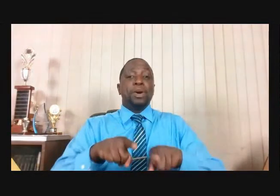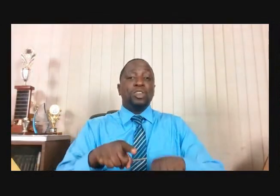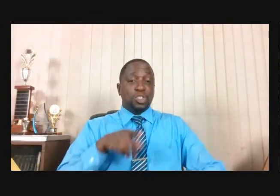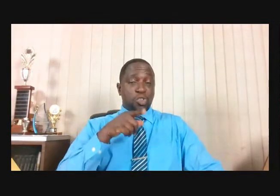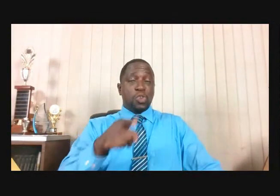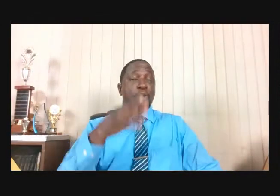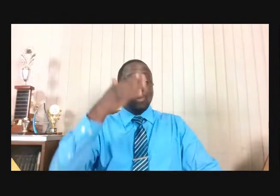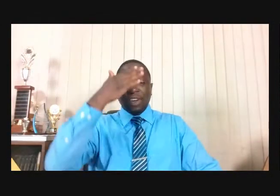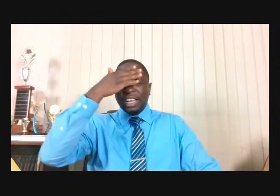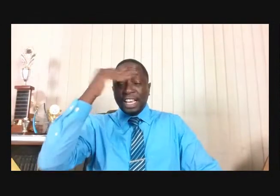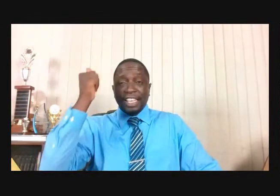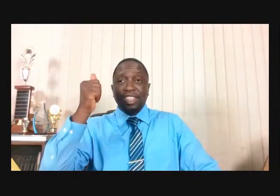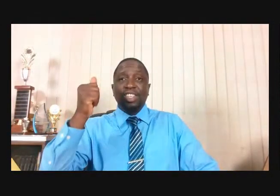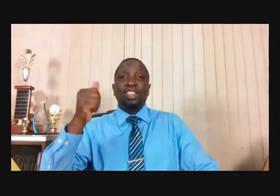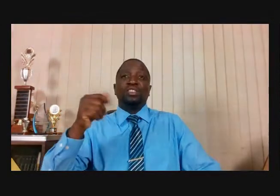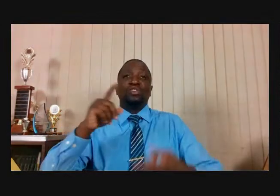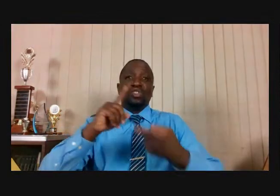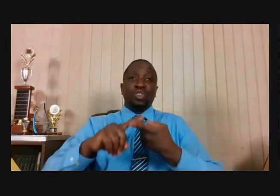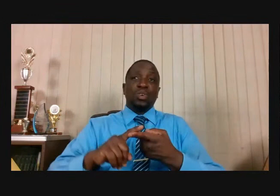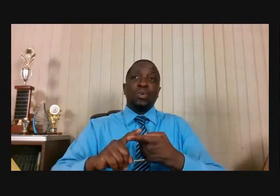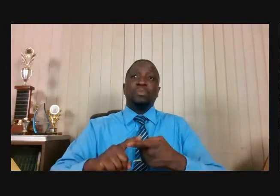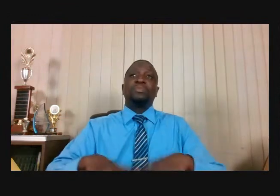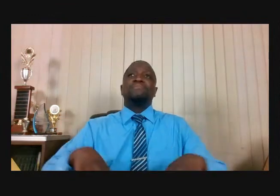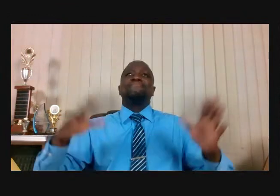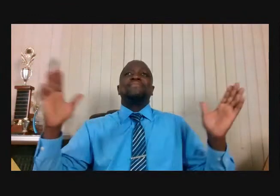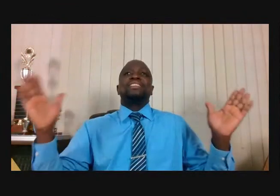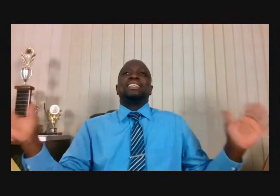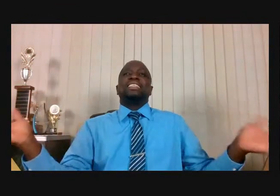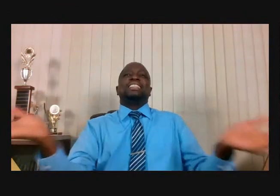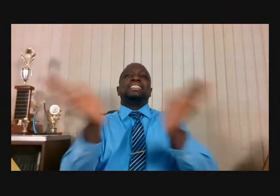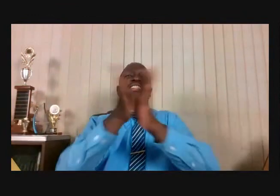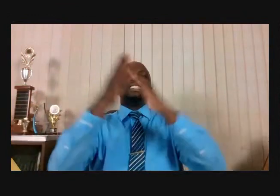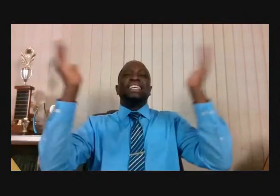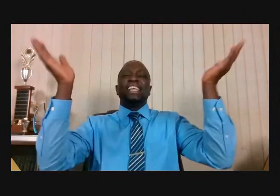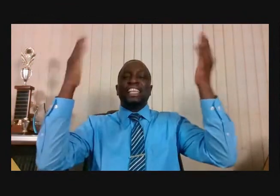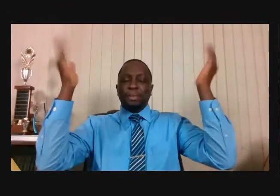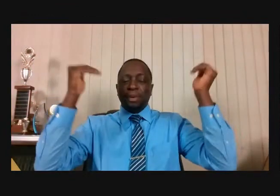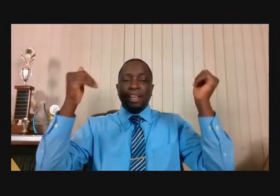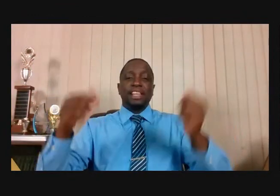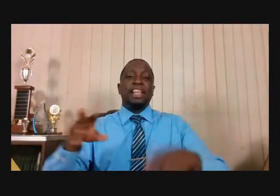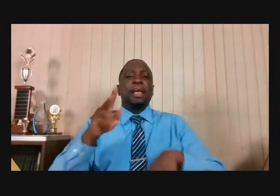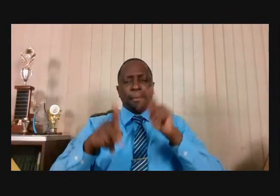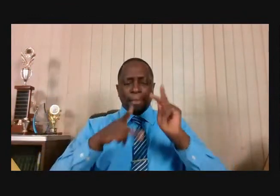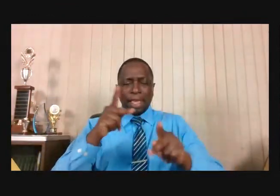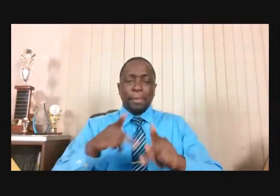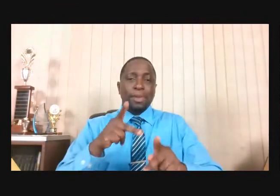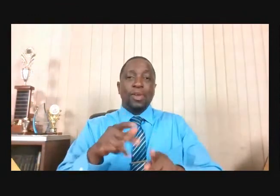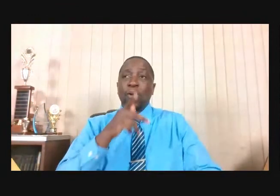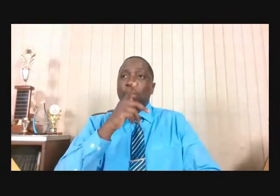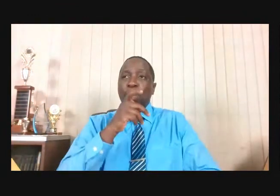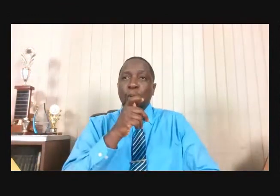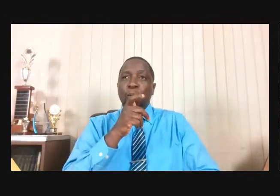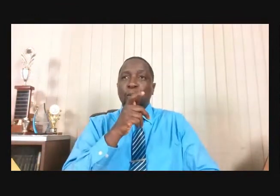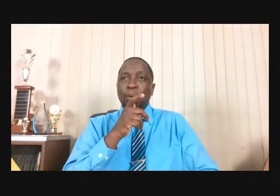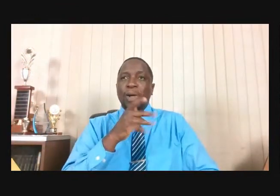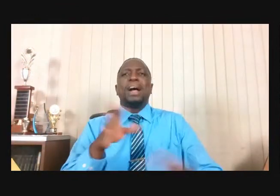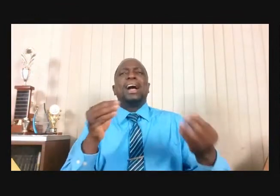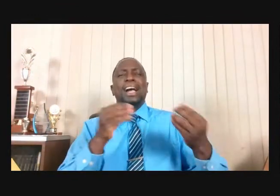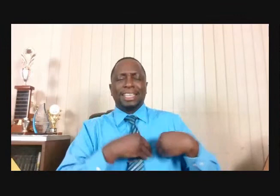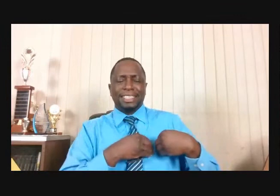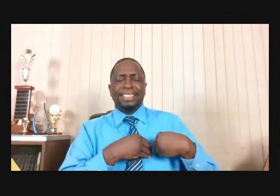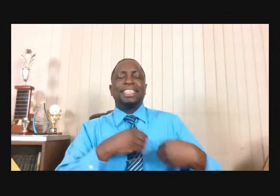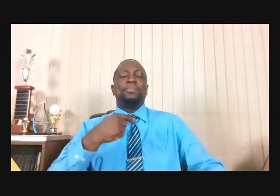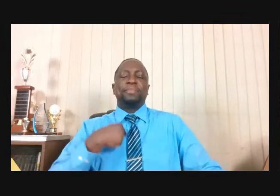celebrate the people around the altar who gave their hearts to me. Elijah, you